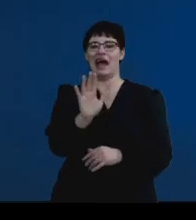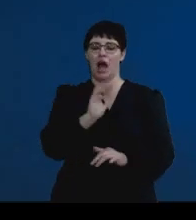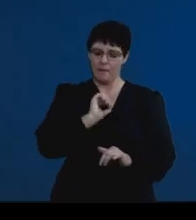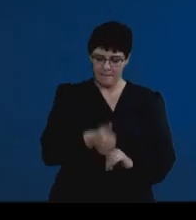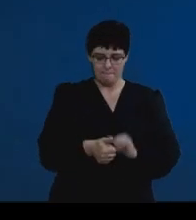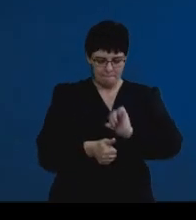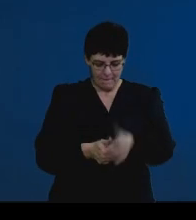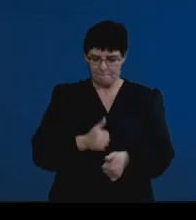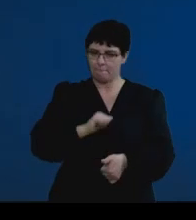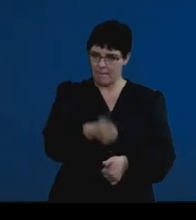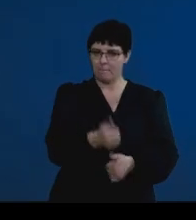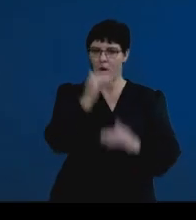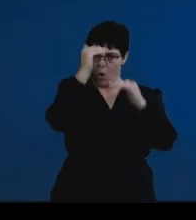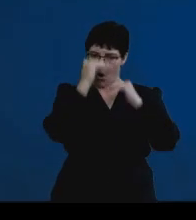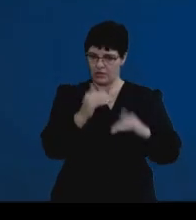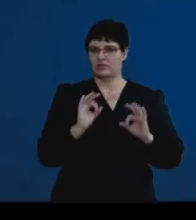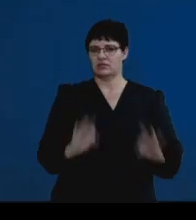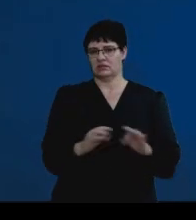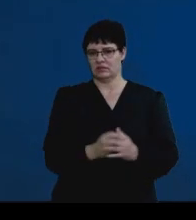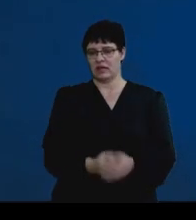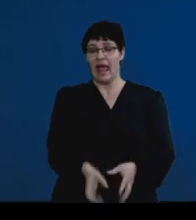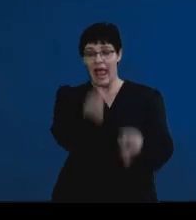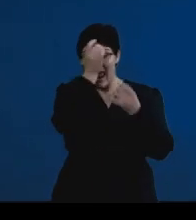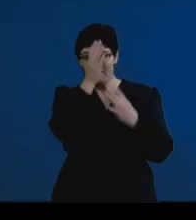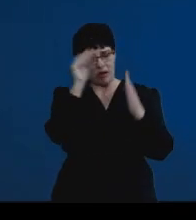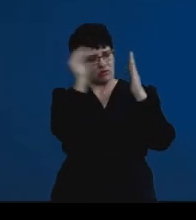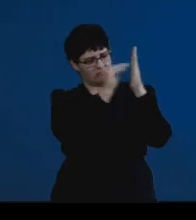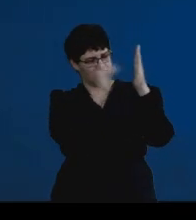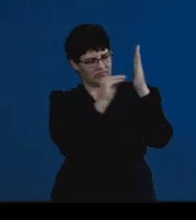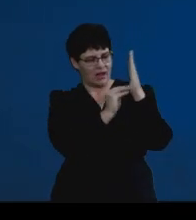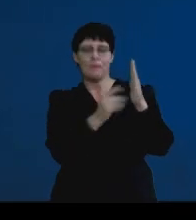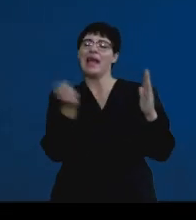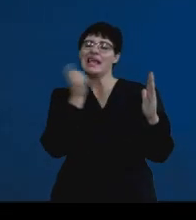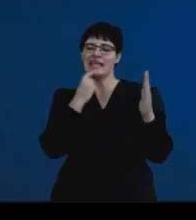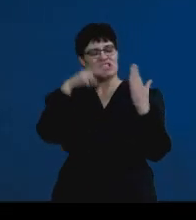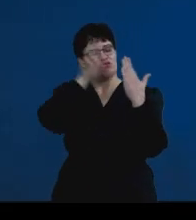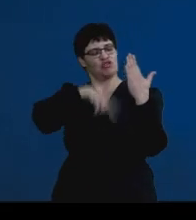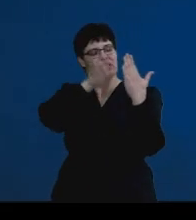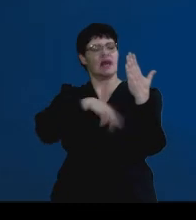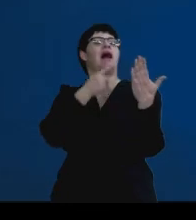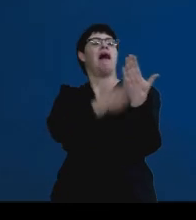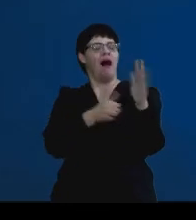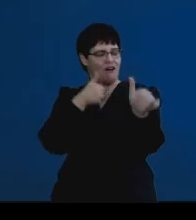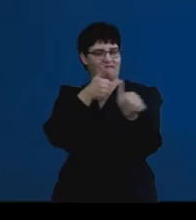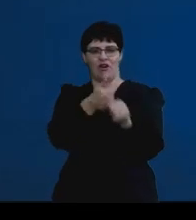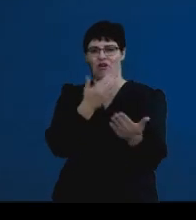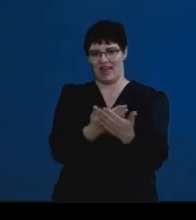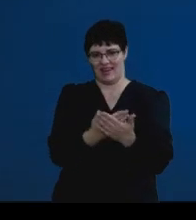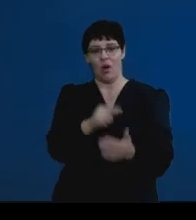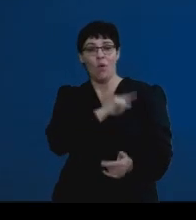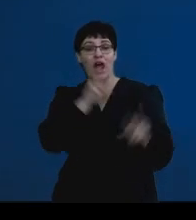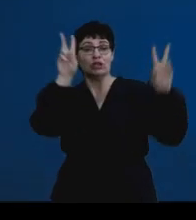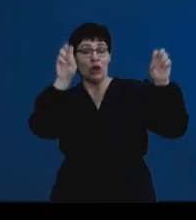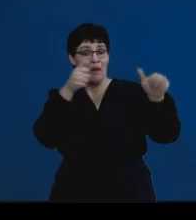Present information that's easy to follow. Remember that you are presenting information regarding a specific